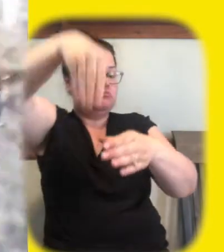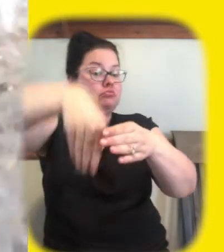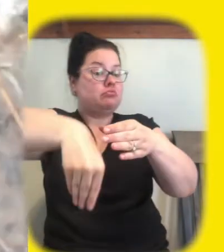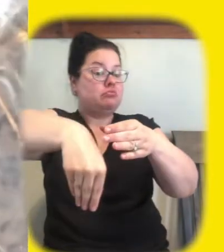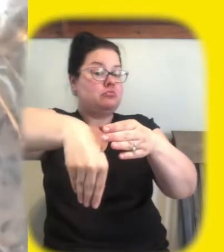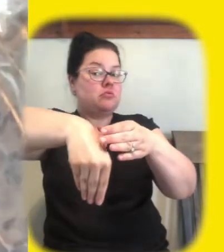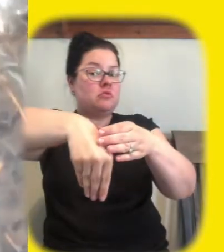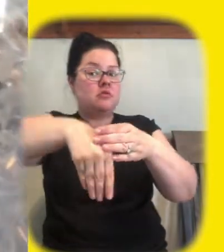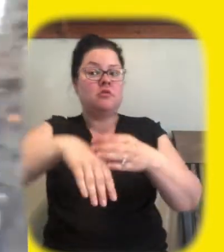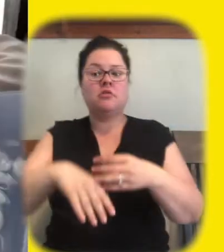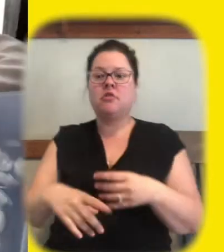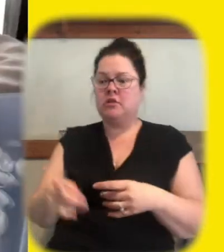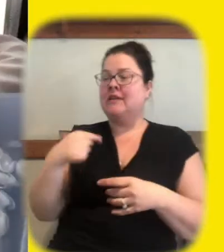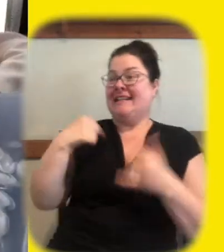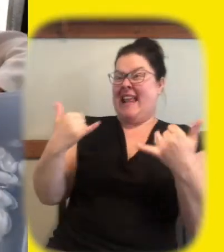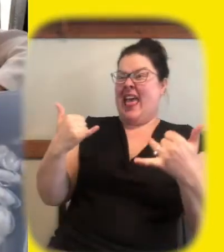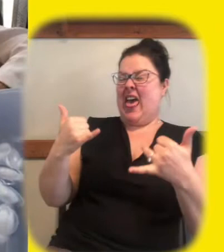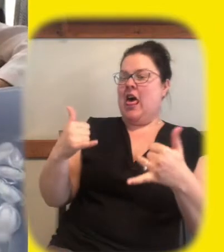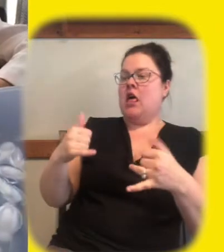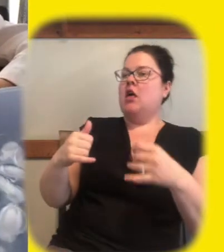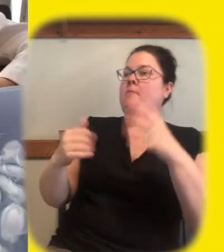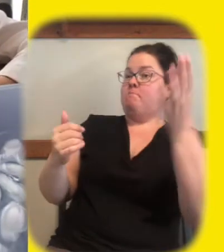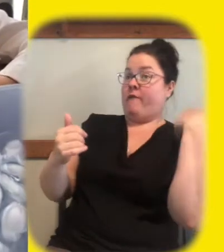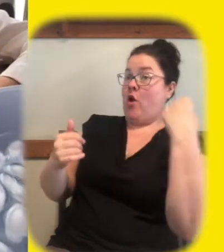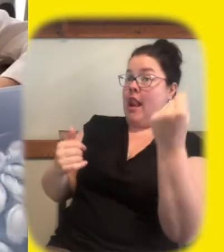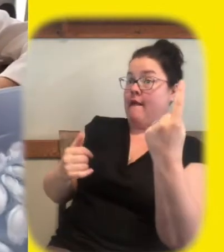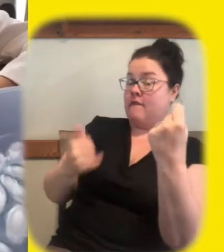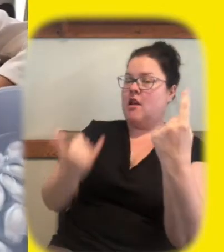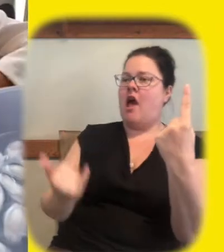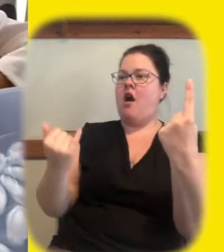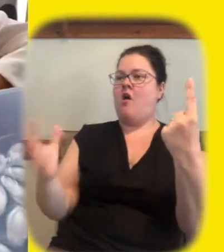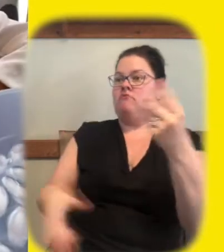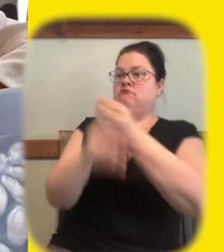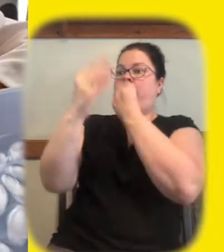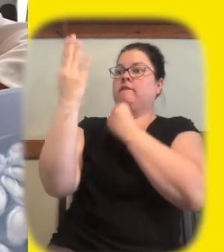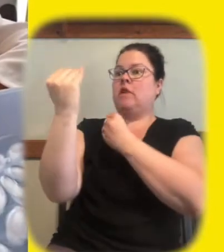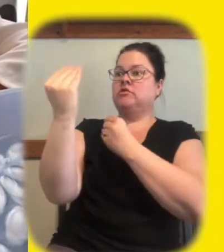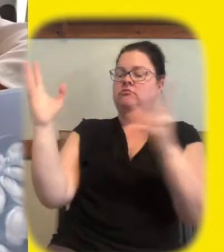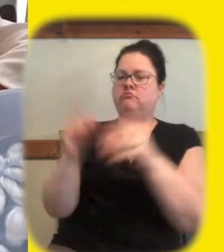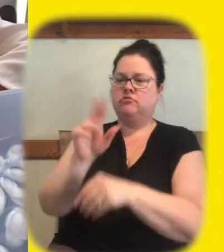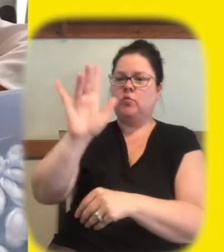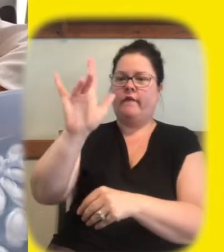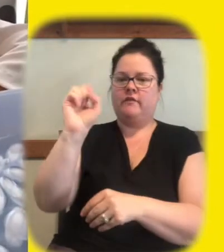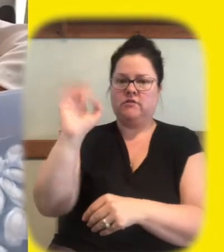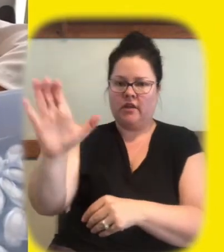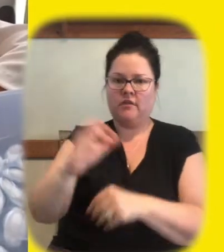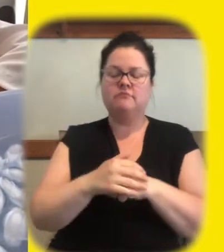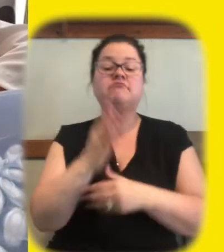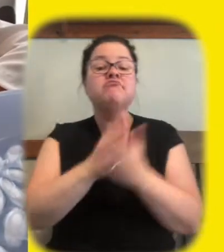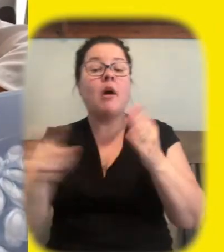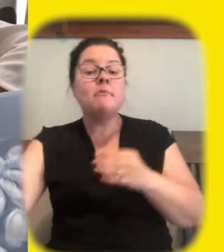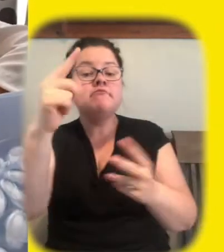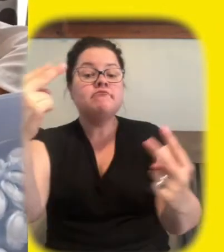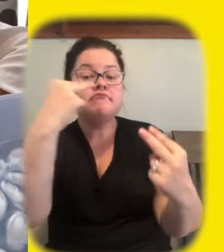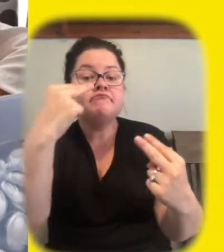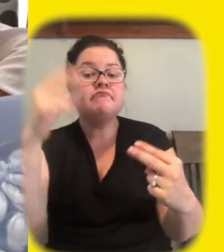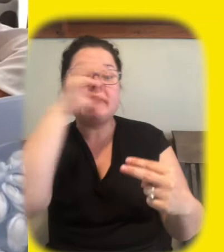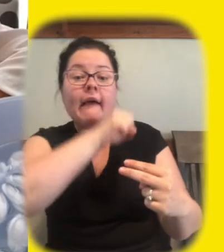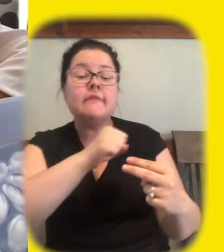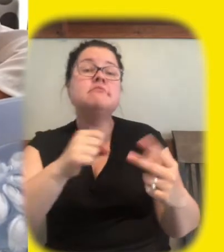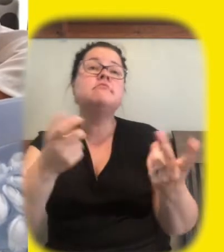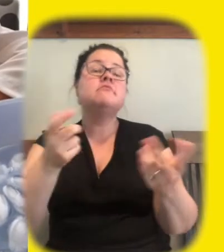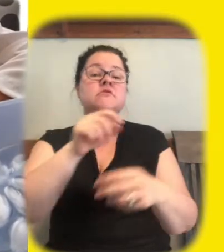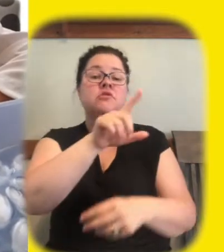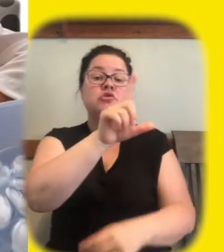a little bit of protection yeah that's right some of our predictions were uh 22